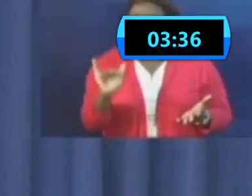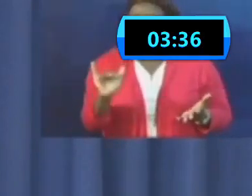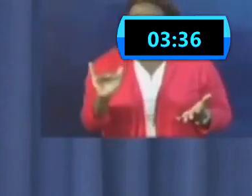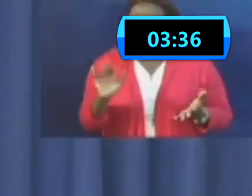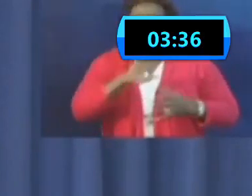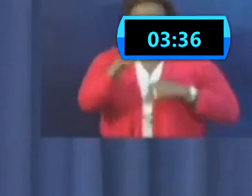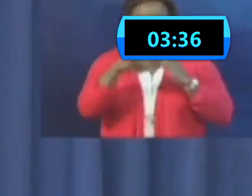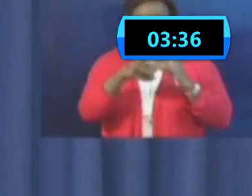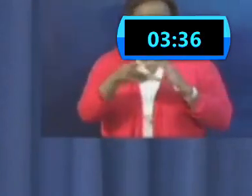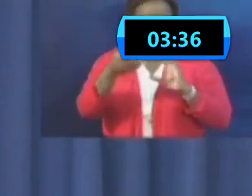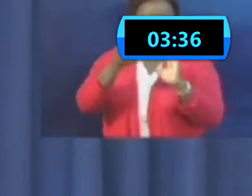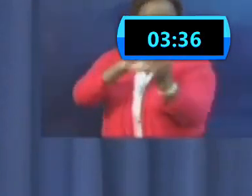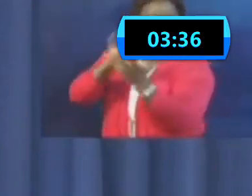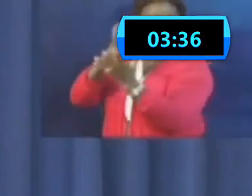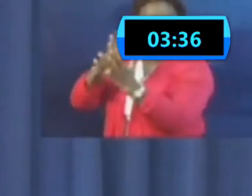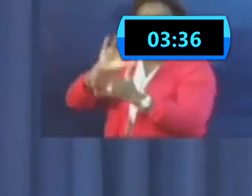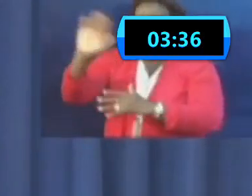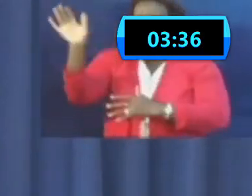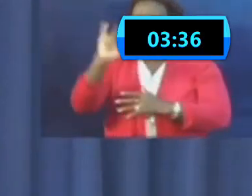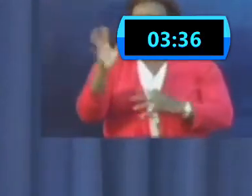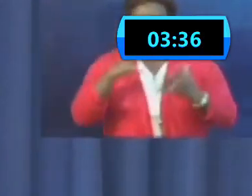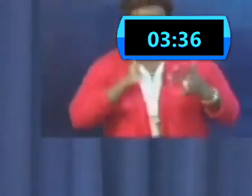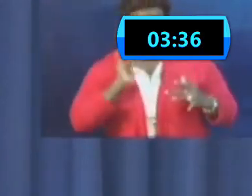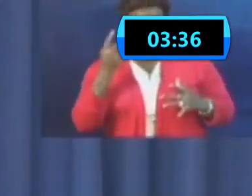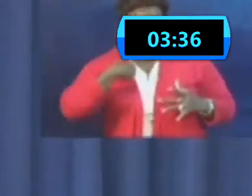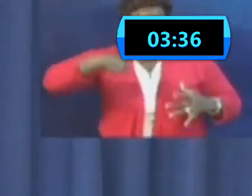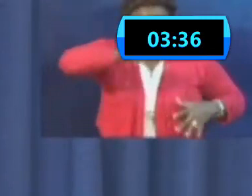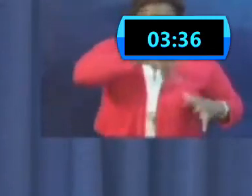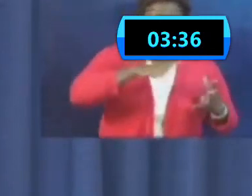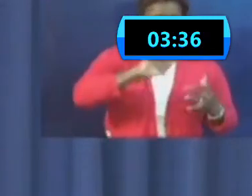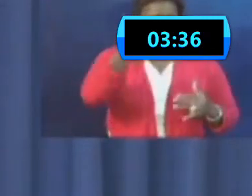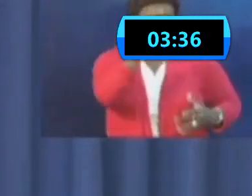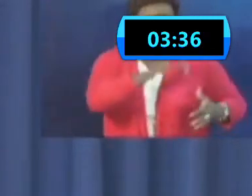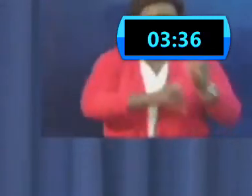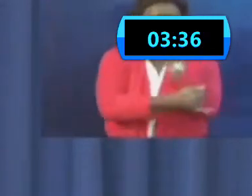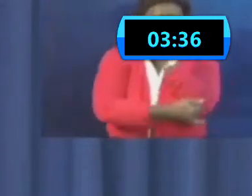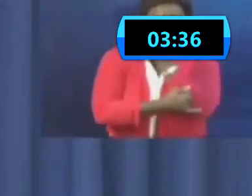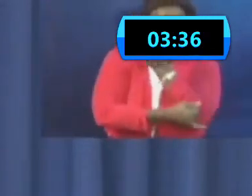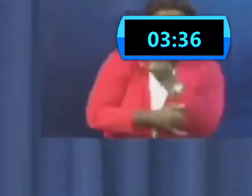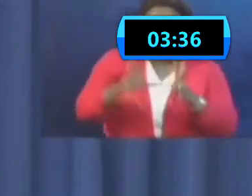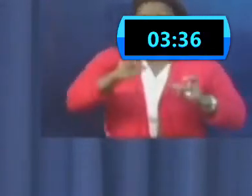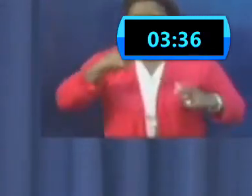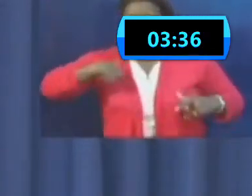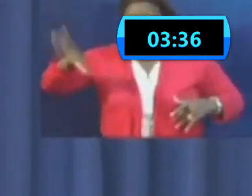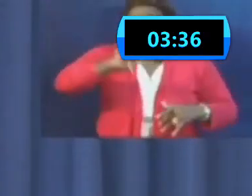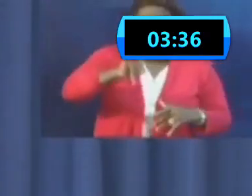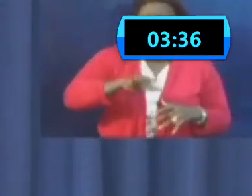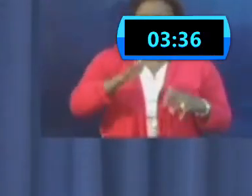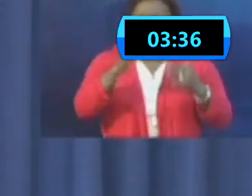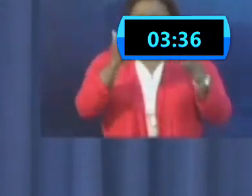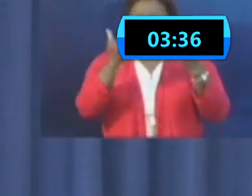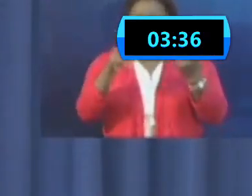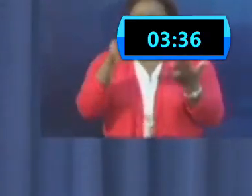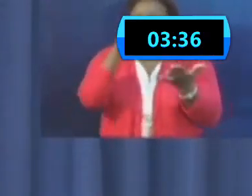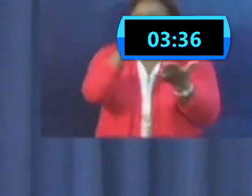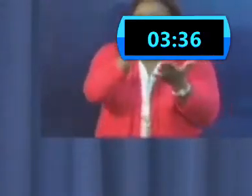in Europe, and now in certain aspects in the United States. Yesterday in the parliament, again, I had to sit down there and listen to one of my colleagues talking about